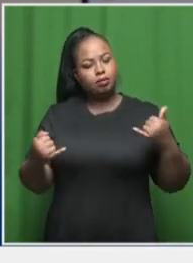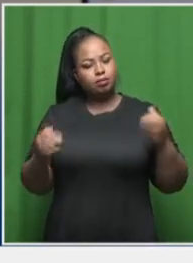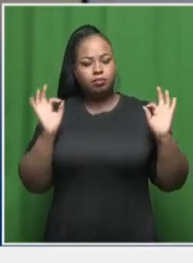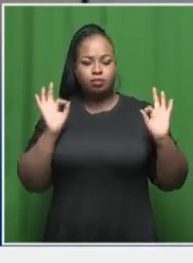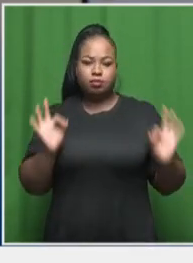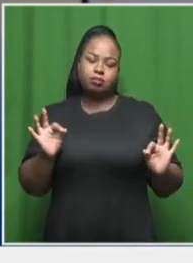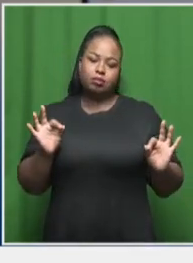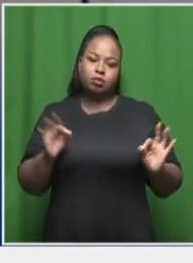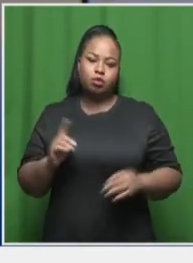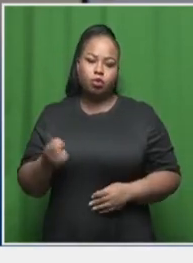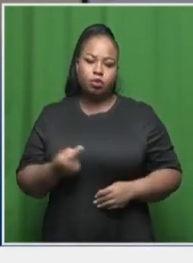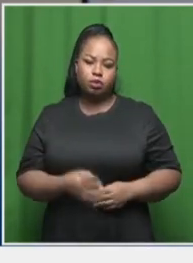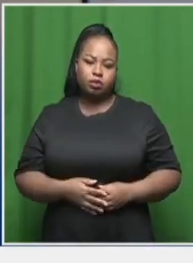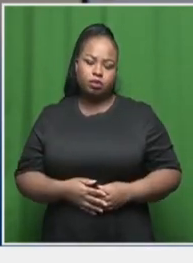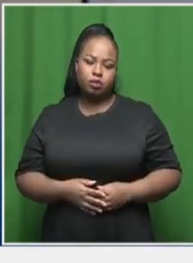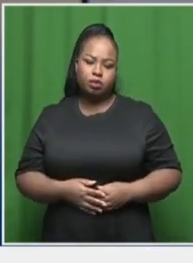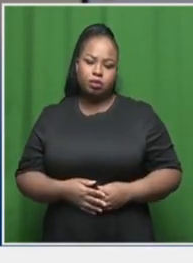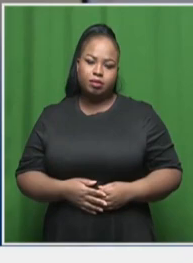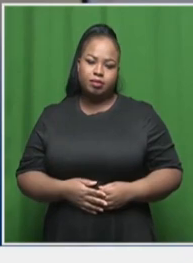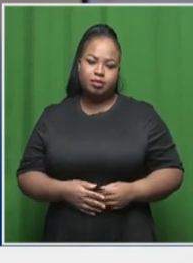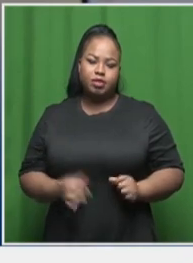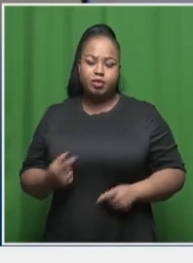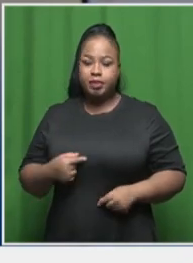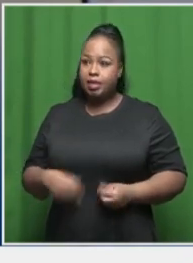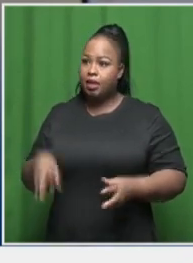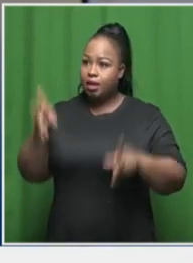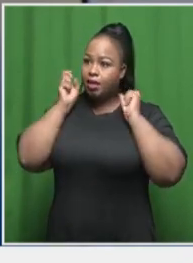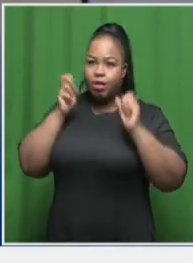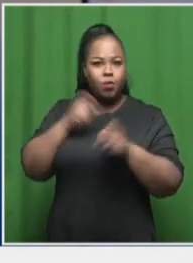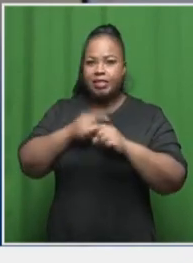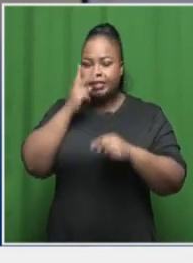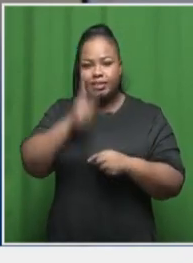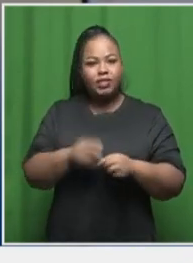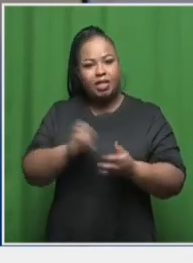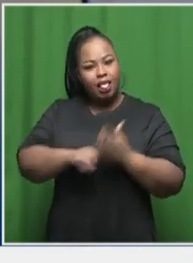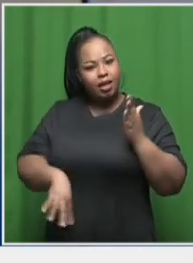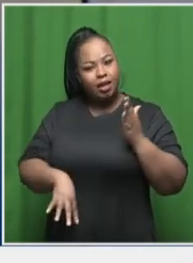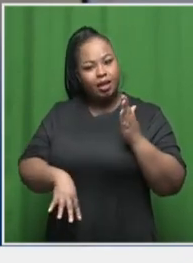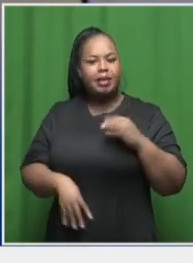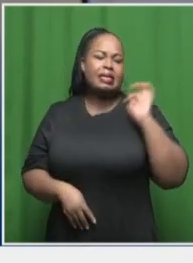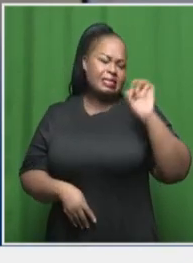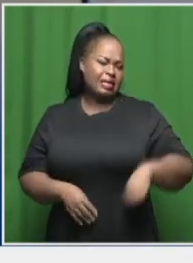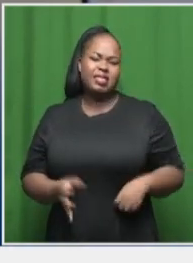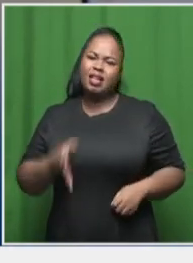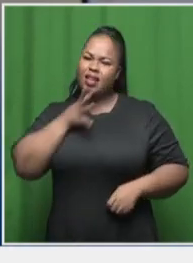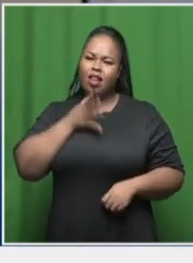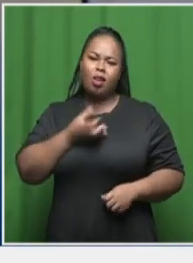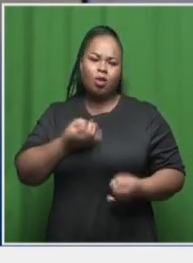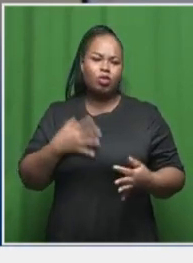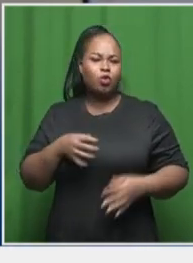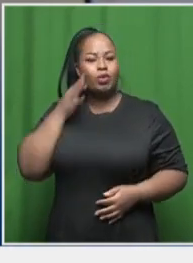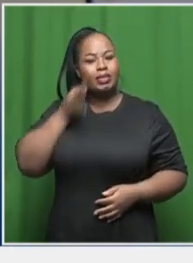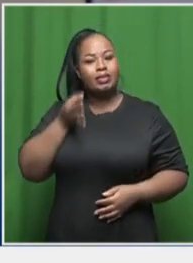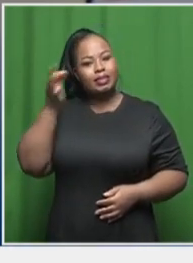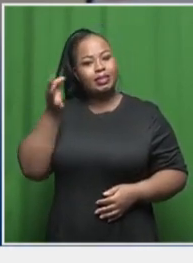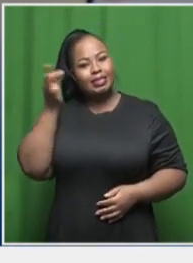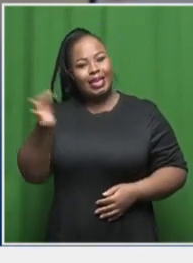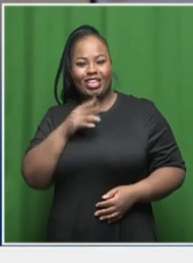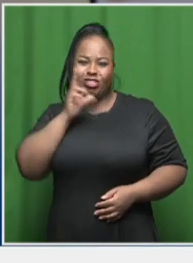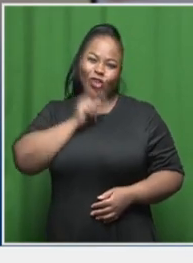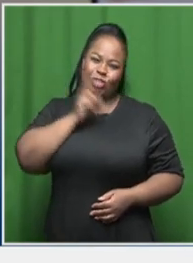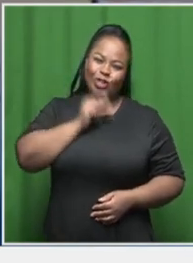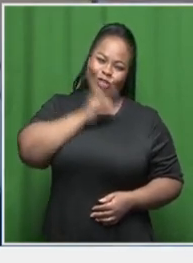every, and I'm sure it's so captivating that they wouldn't even notice that the certain omission. It's a lot. It's a lot, right? We're singing, we're sing talking,